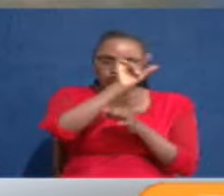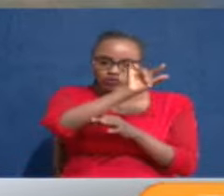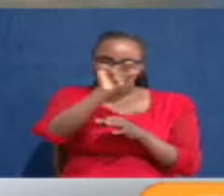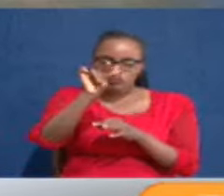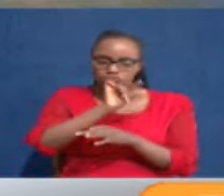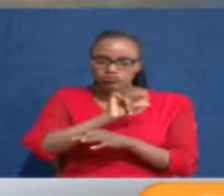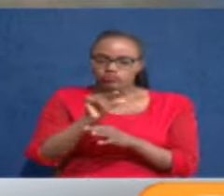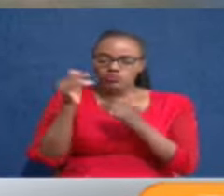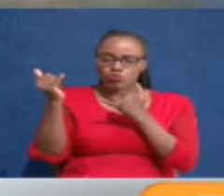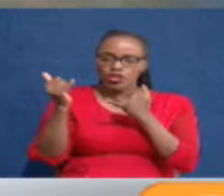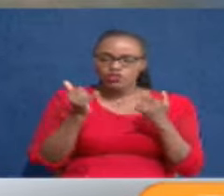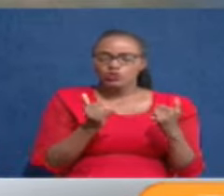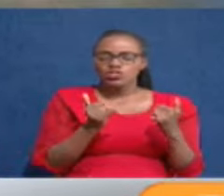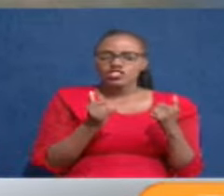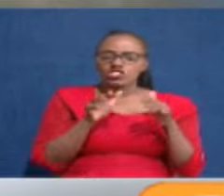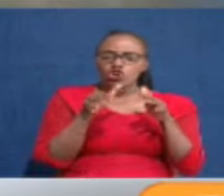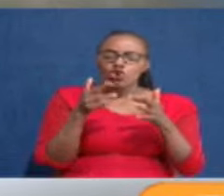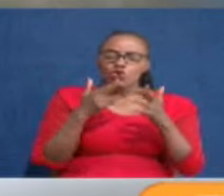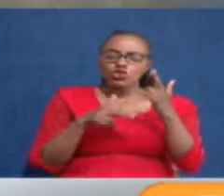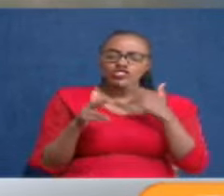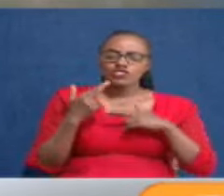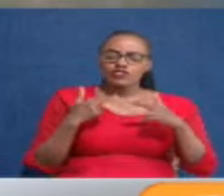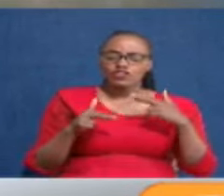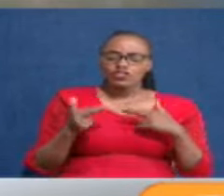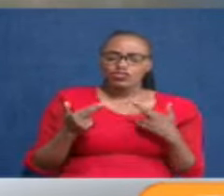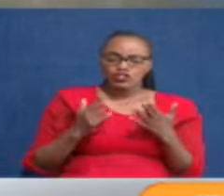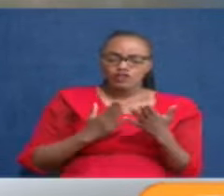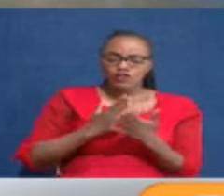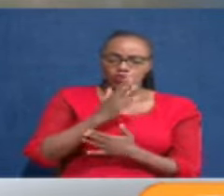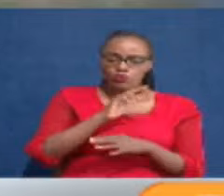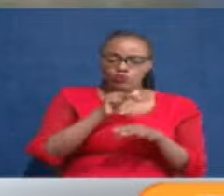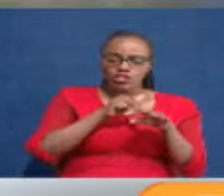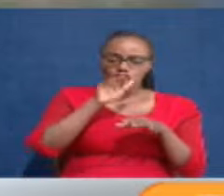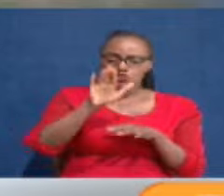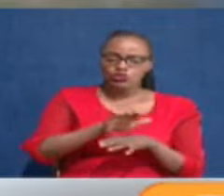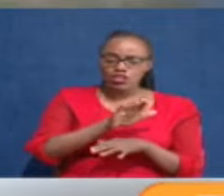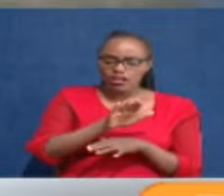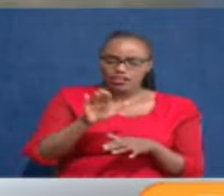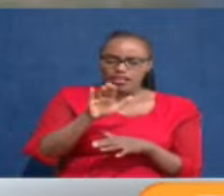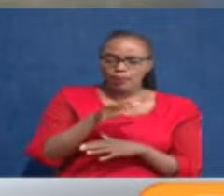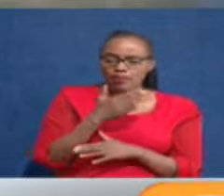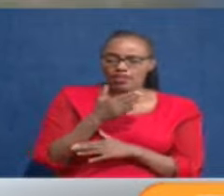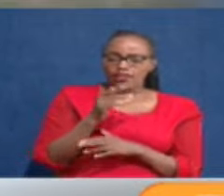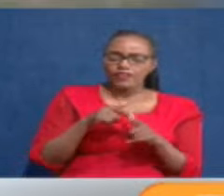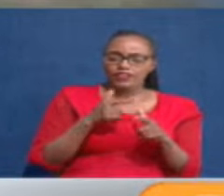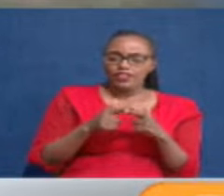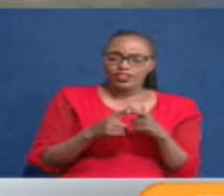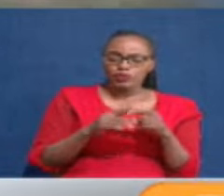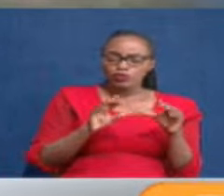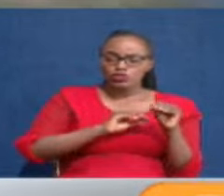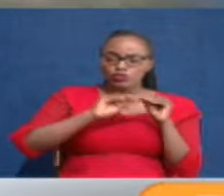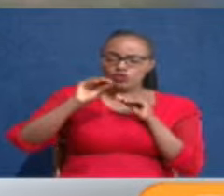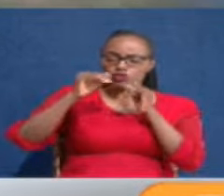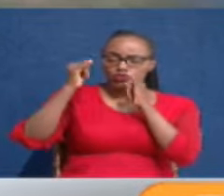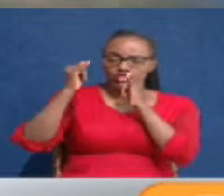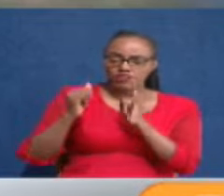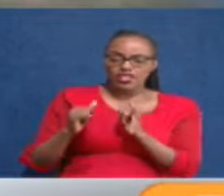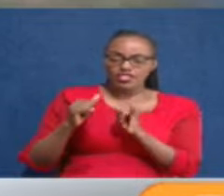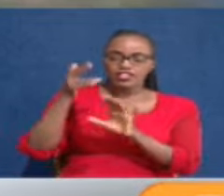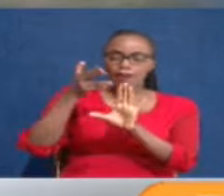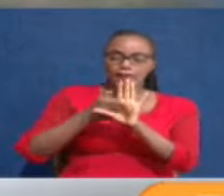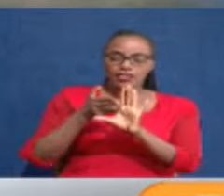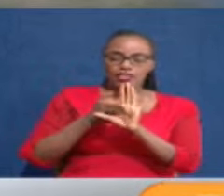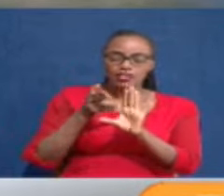introduced or reviewed by parliament without going to fresh public participation.